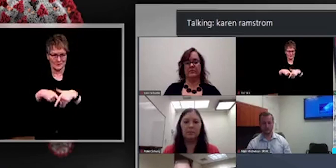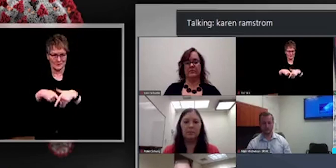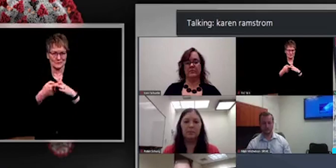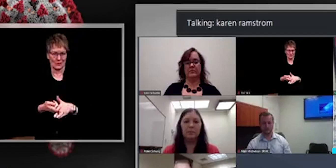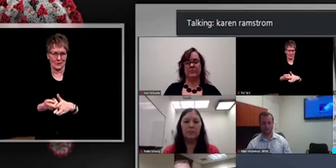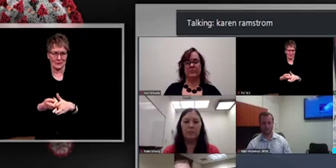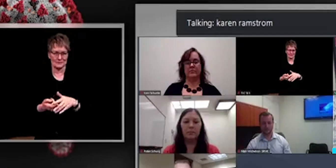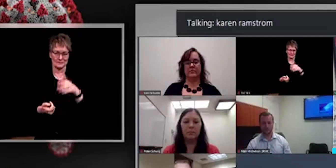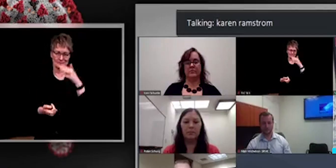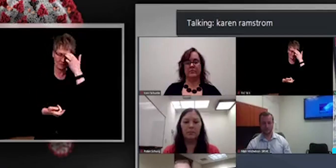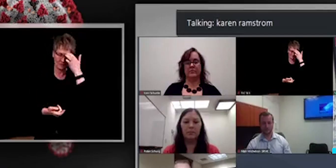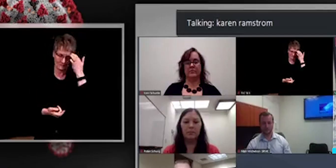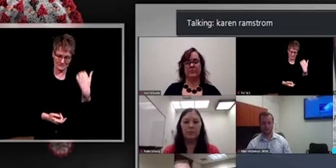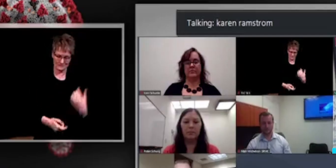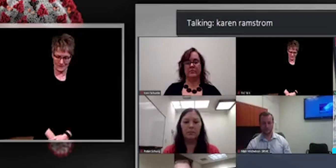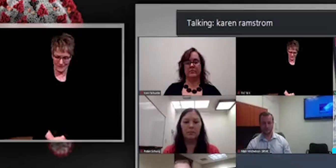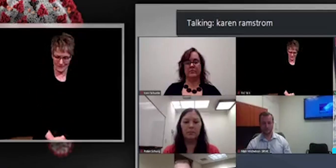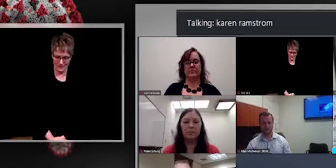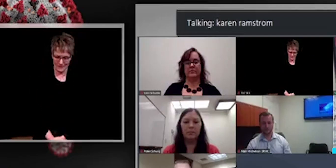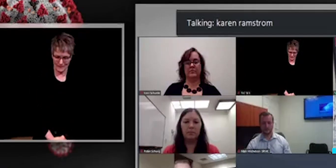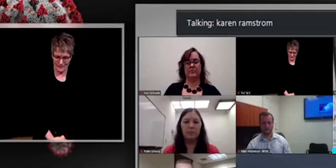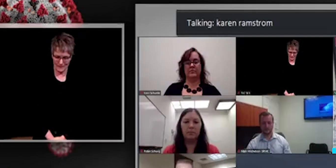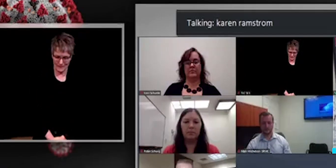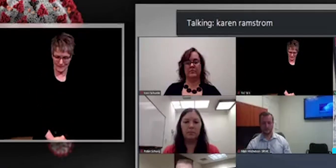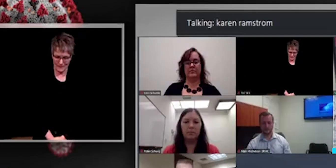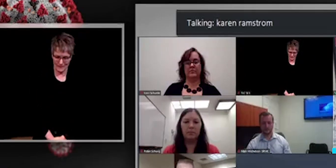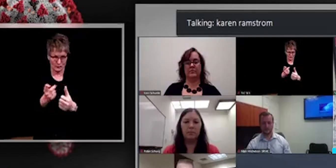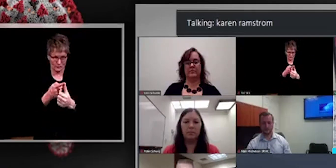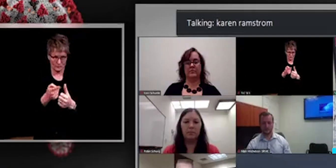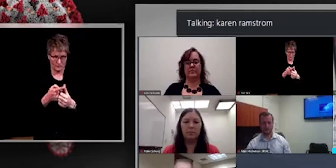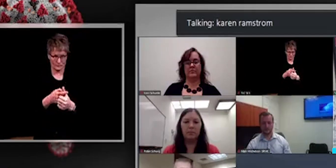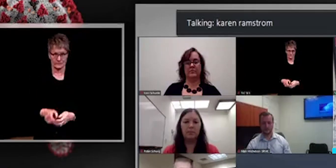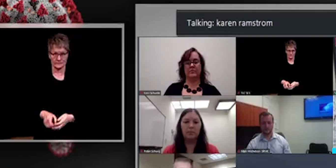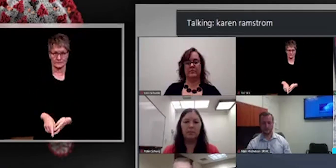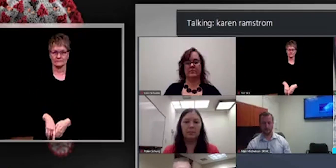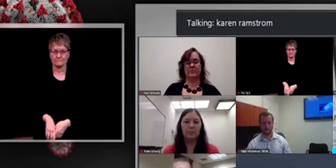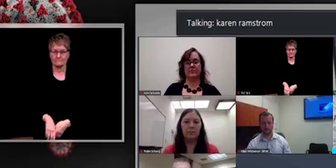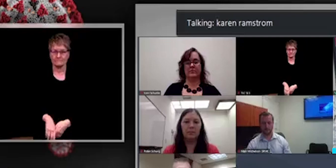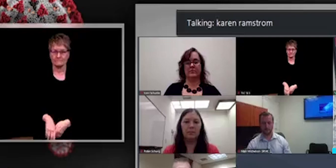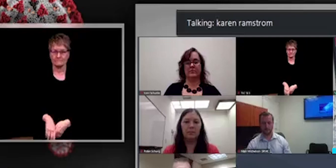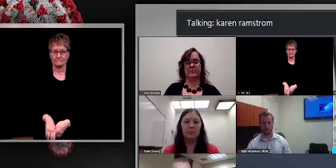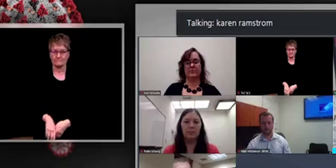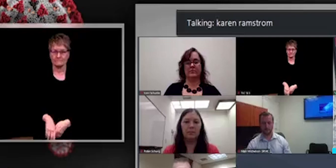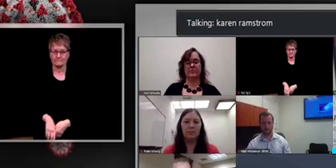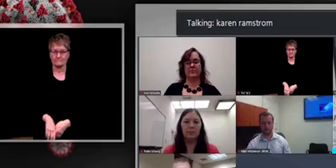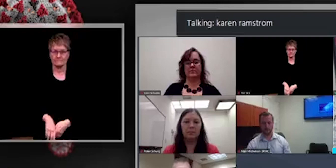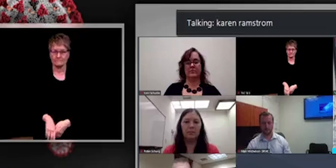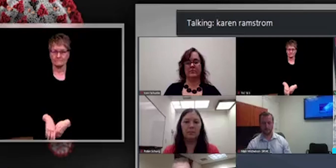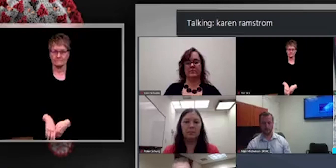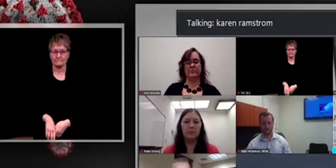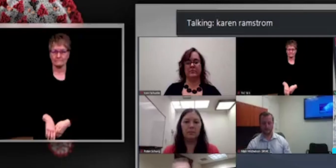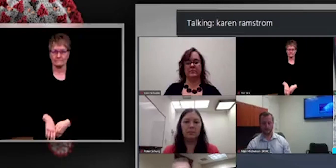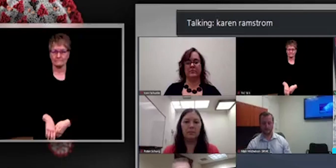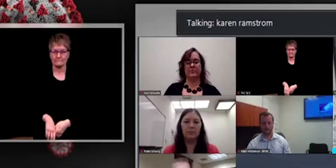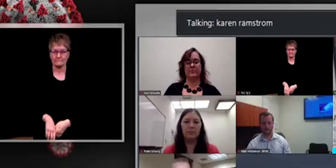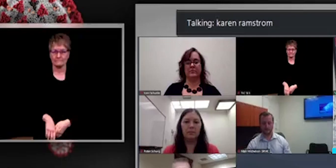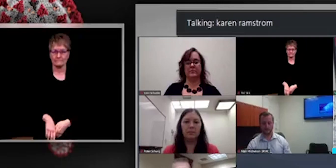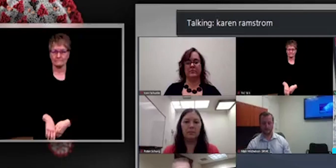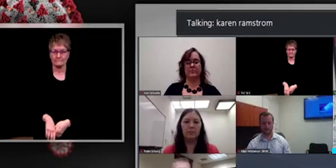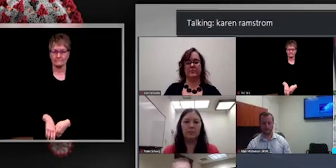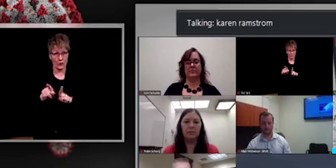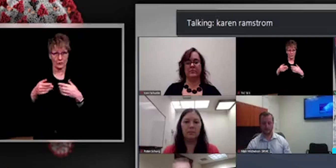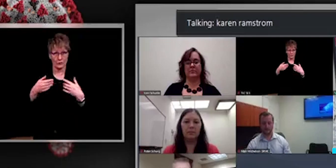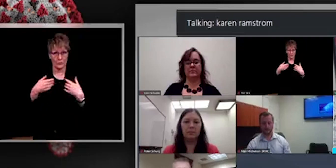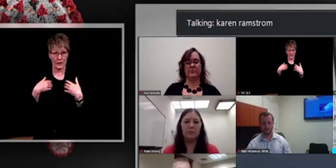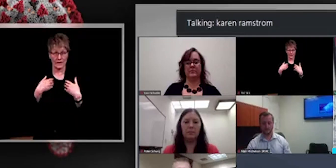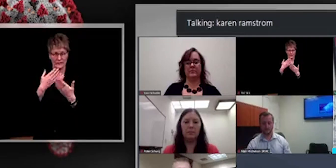as well. So, um, that's our first step. And then, um, we have some preliminary numbers about our Pfizer allocation for next week, but it